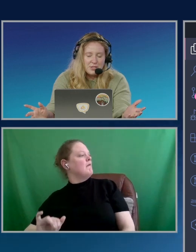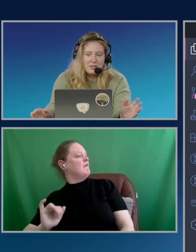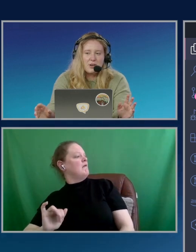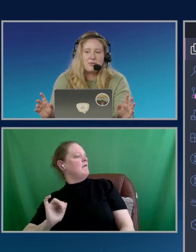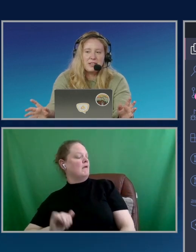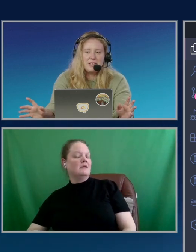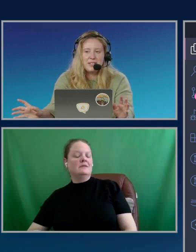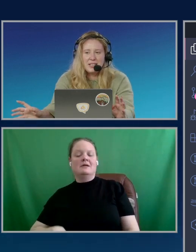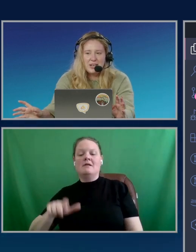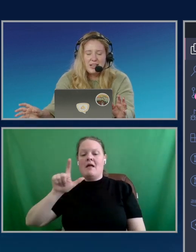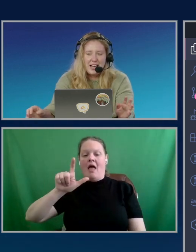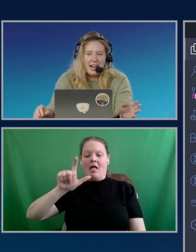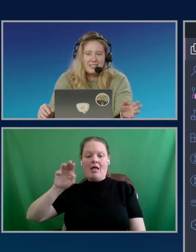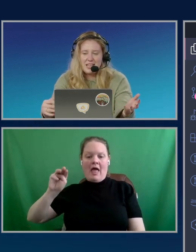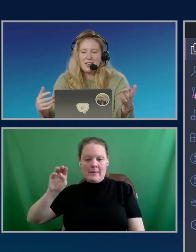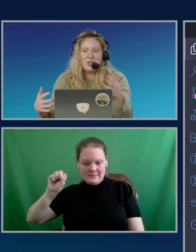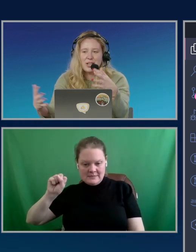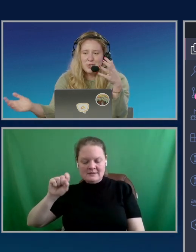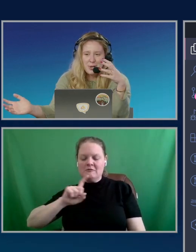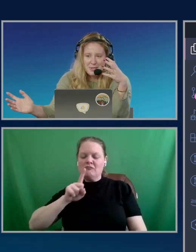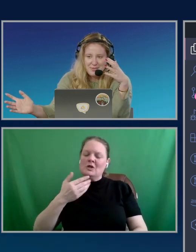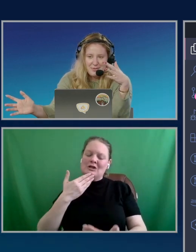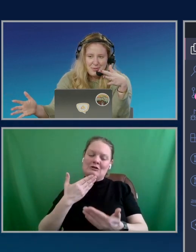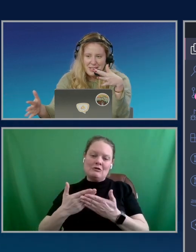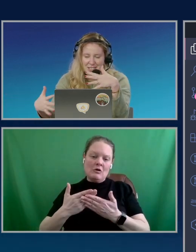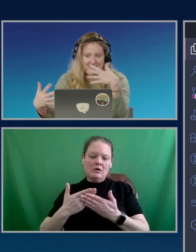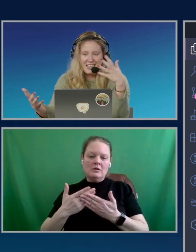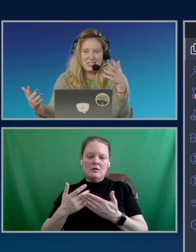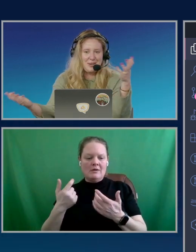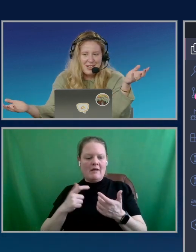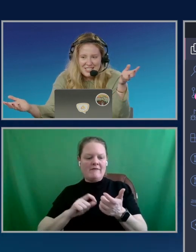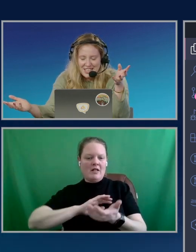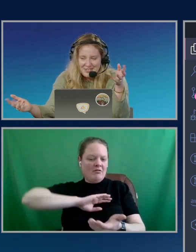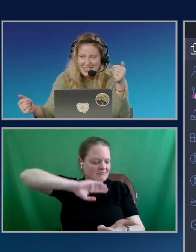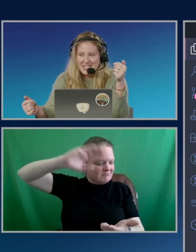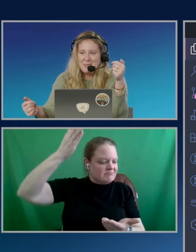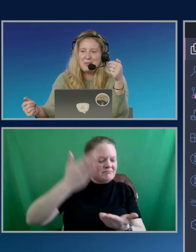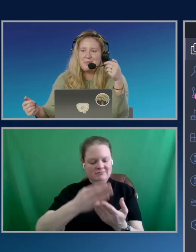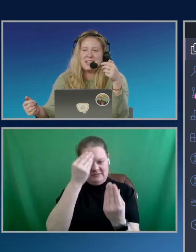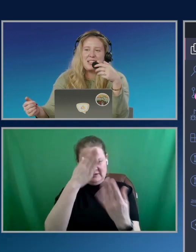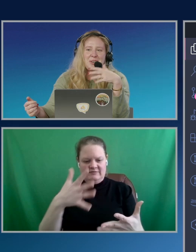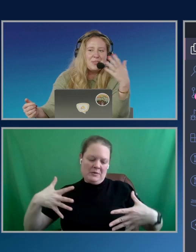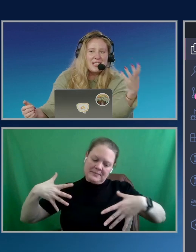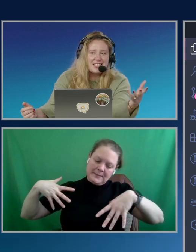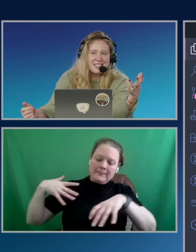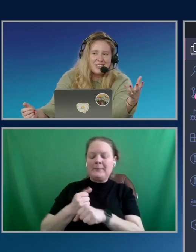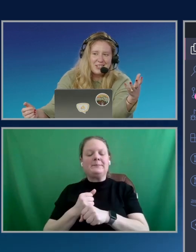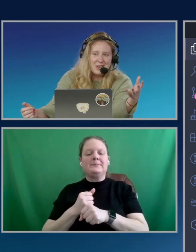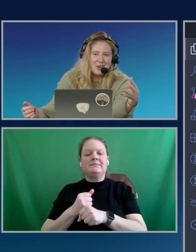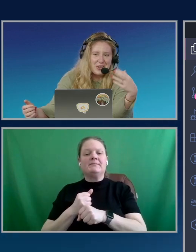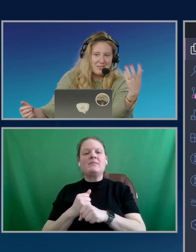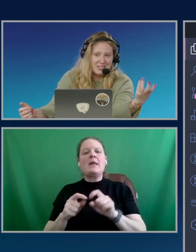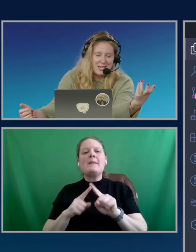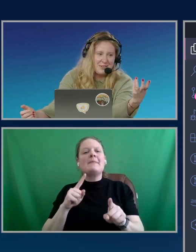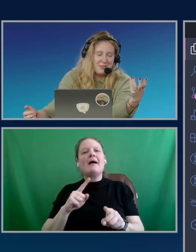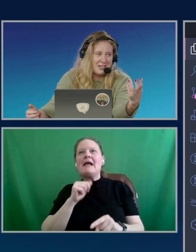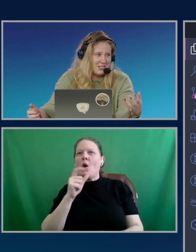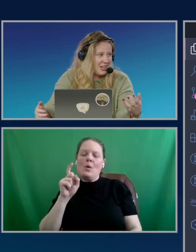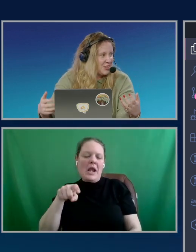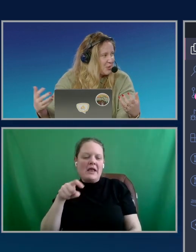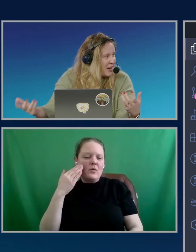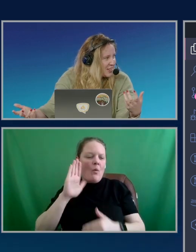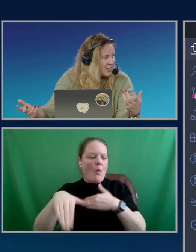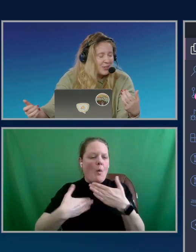LLMs are really, really good at taking a large corpus of information and like summarizing it, for example. But they don't necessarily know all the real-time